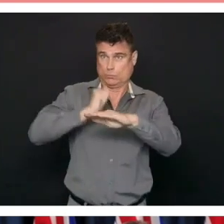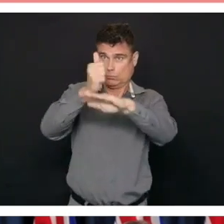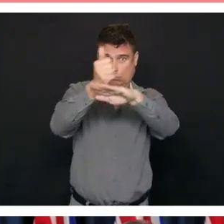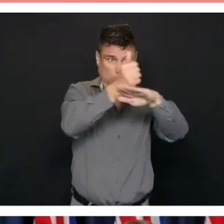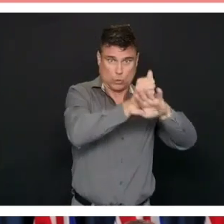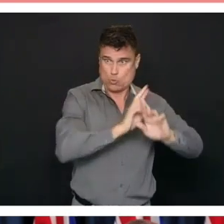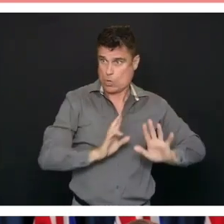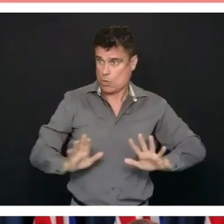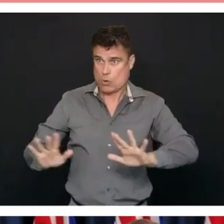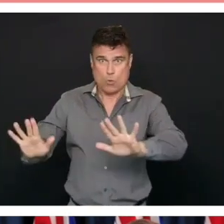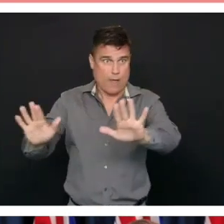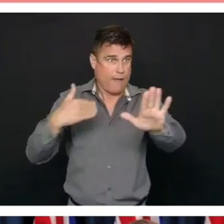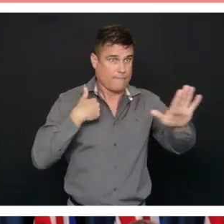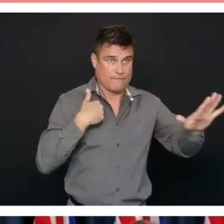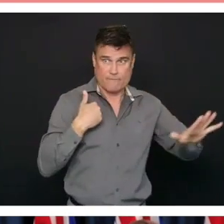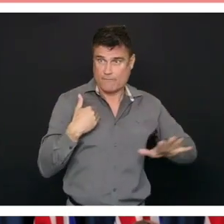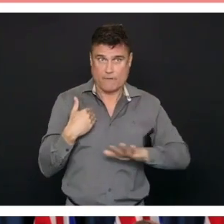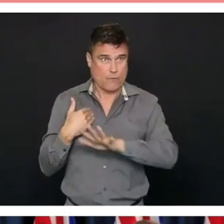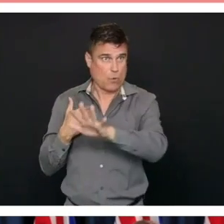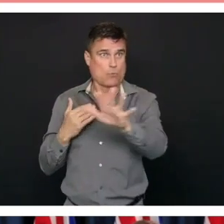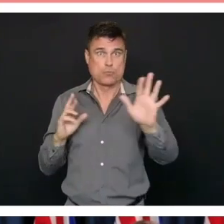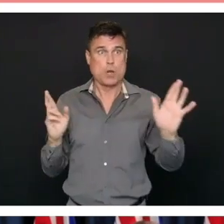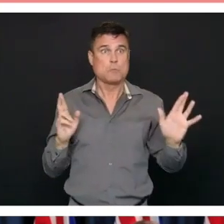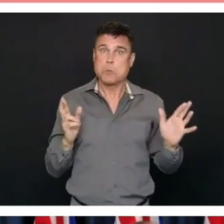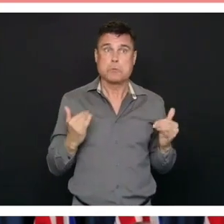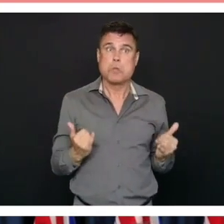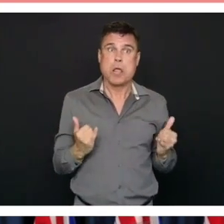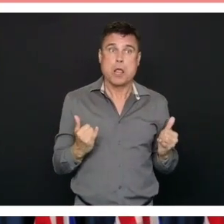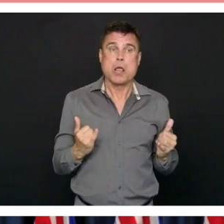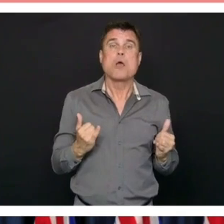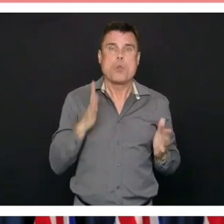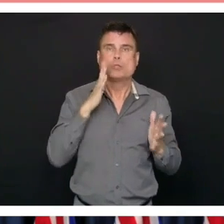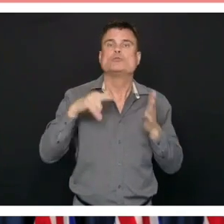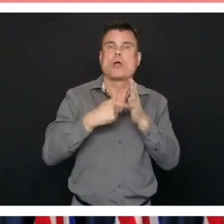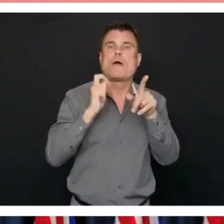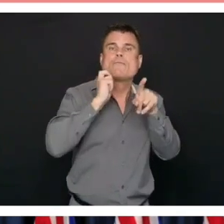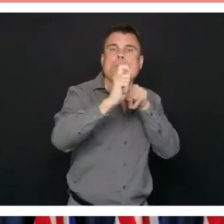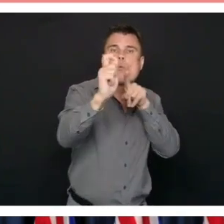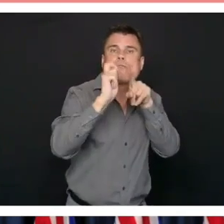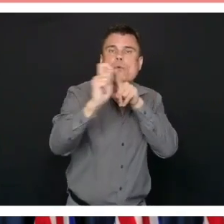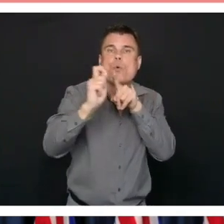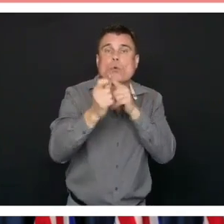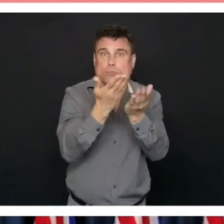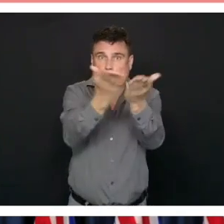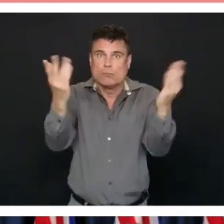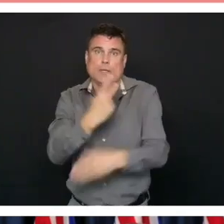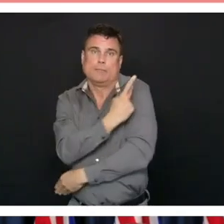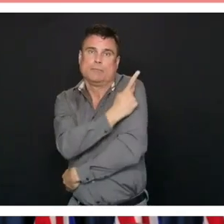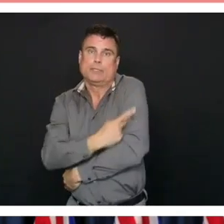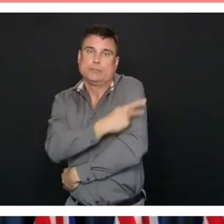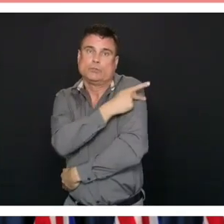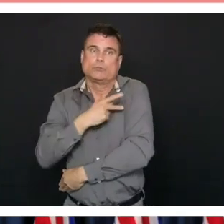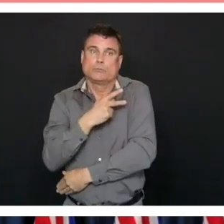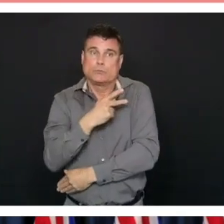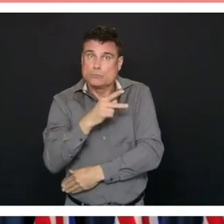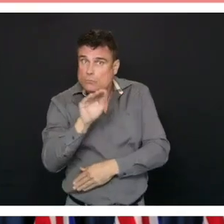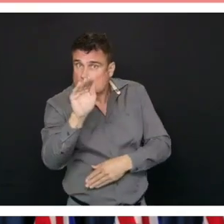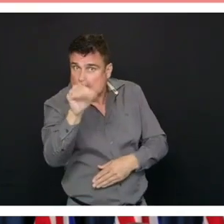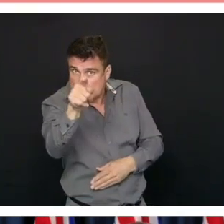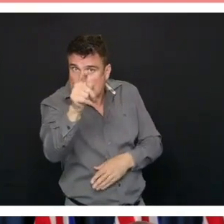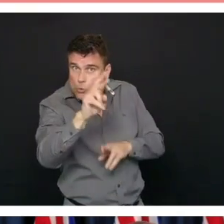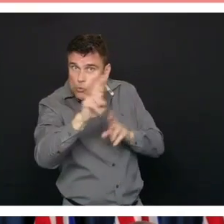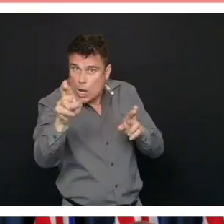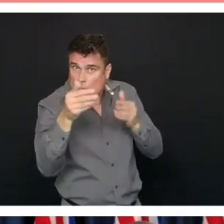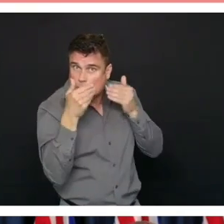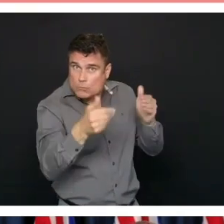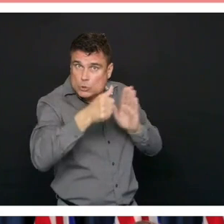Patients will be called, are being called and will be called over the next 10 days to confirm they are willing and ready for surgery.